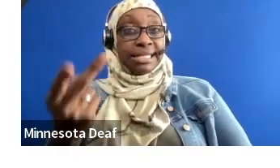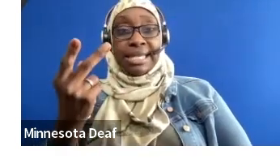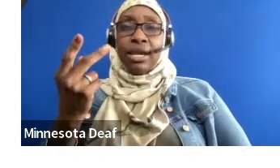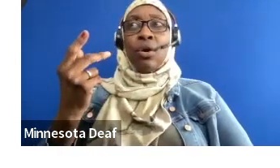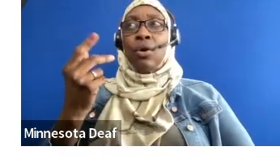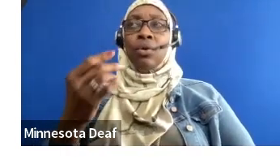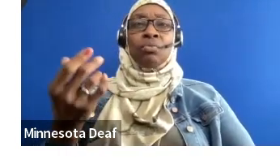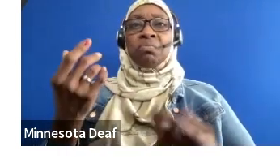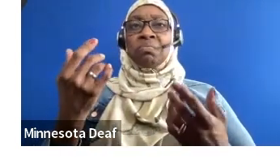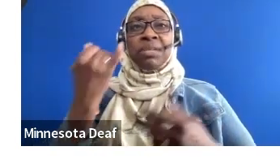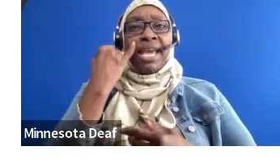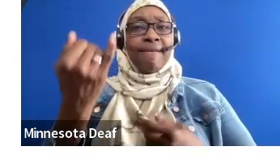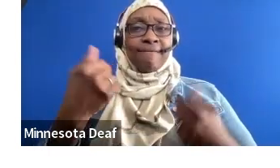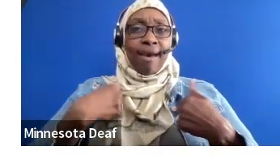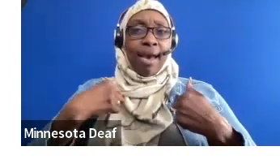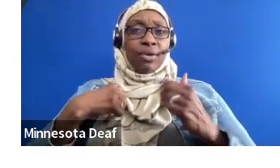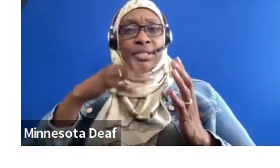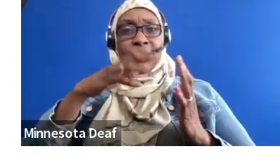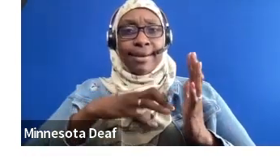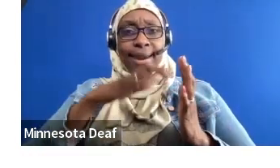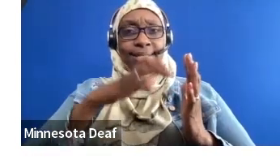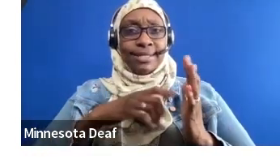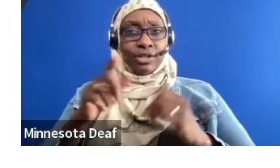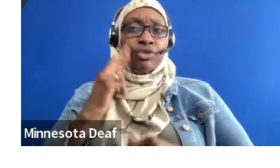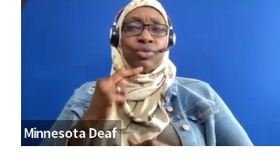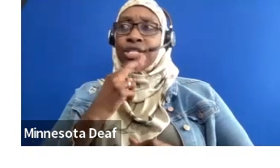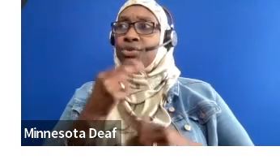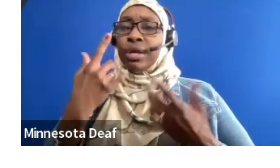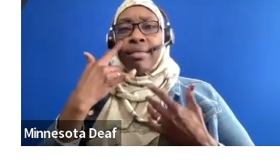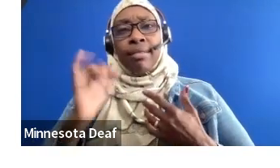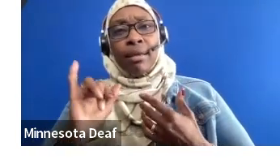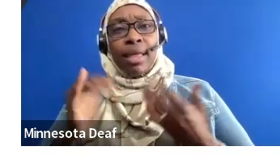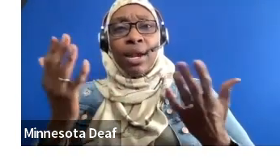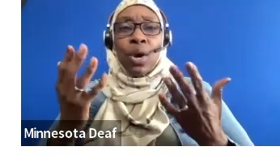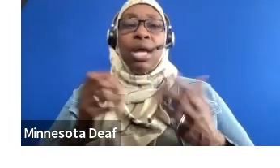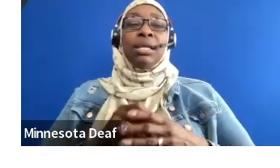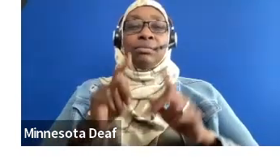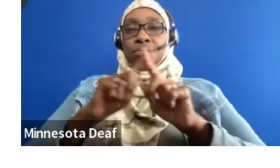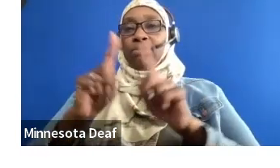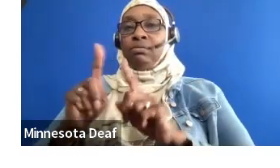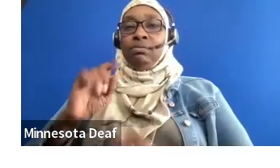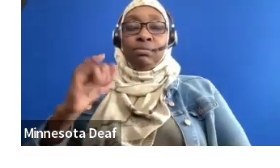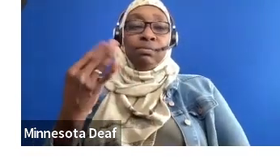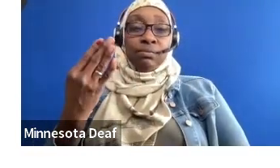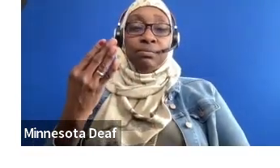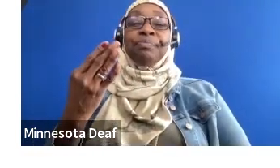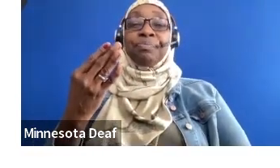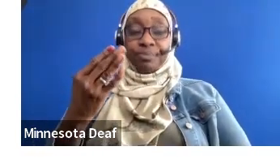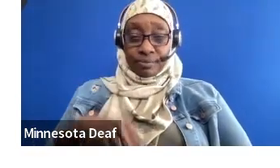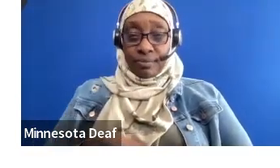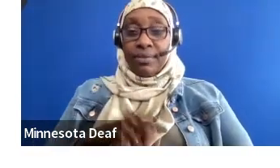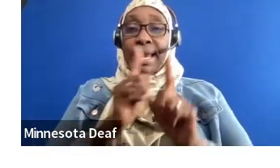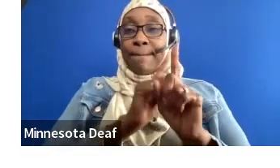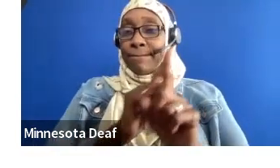cashier? Trade shows. And then, again, mentoring. Mentoring is ever a cornerstone of everything that we do,